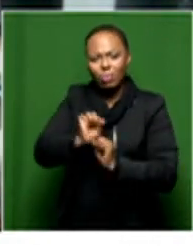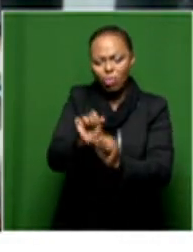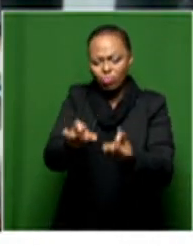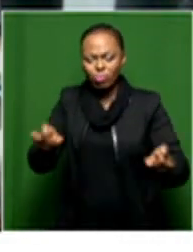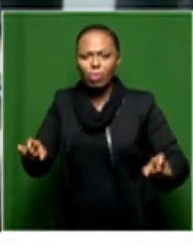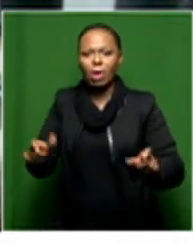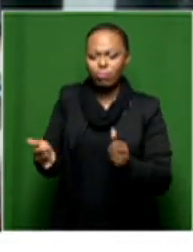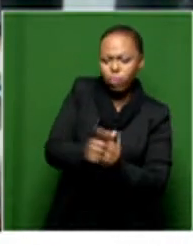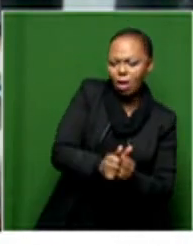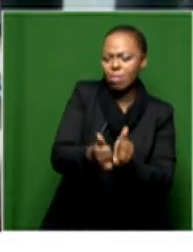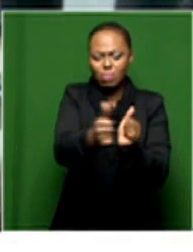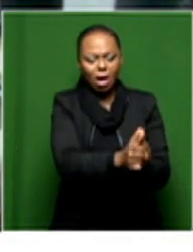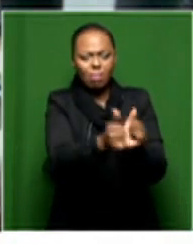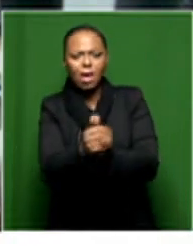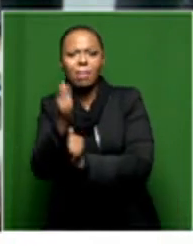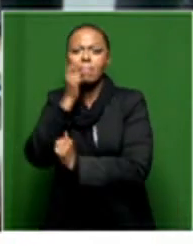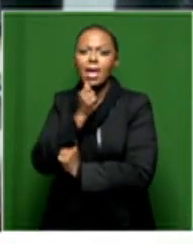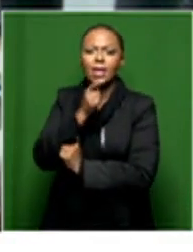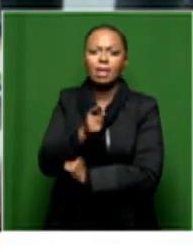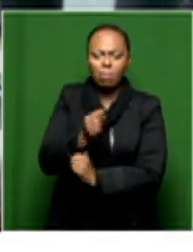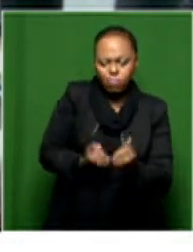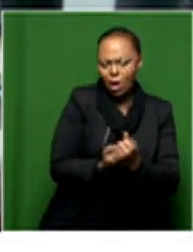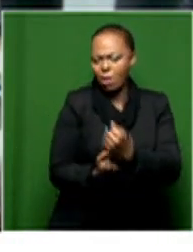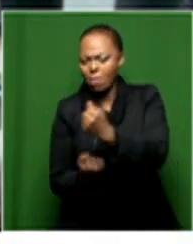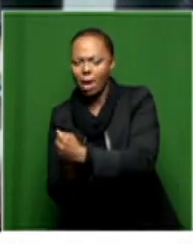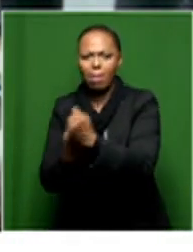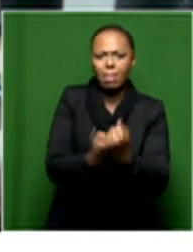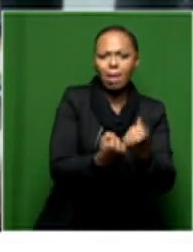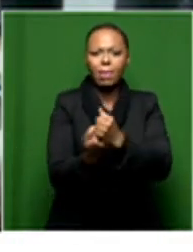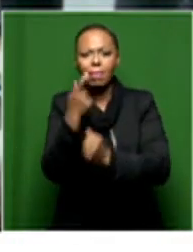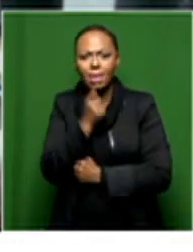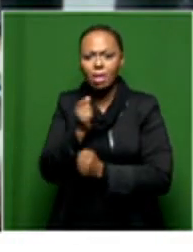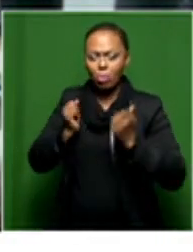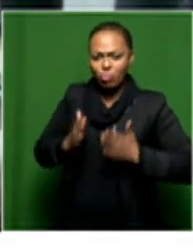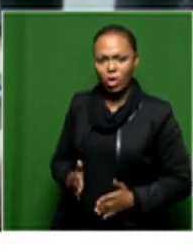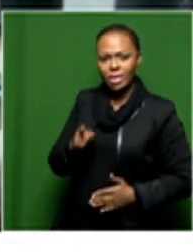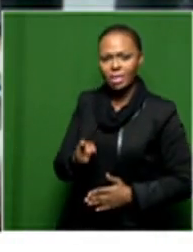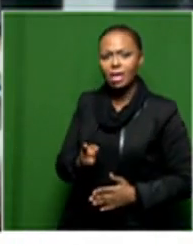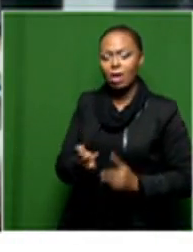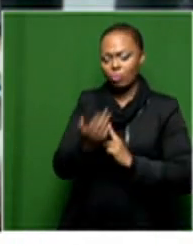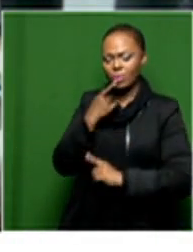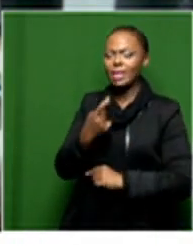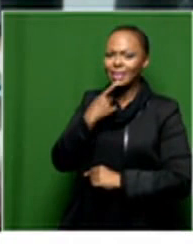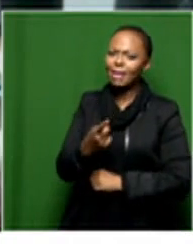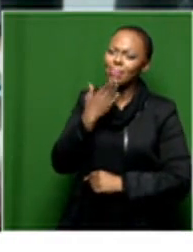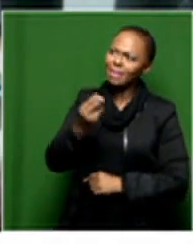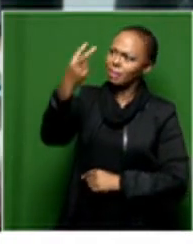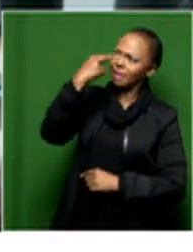side with men. So, bodies under siege says, take us serious. And with 16 days of activism,